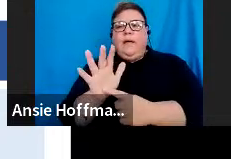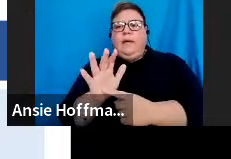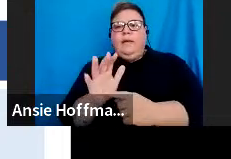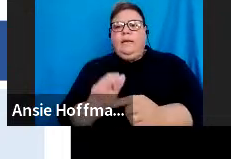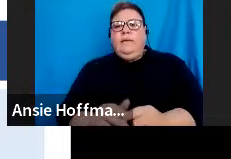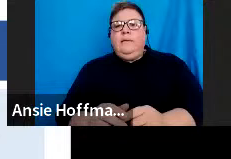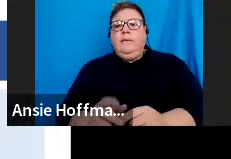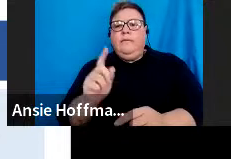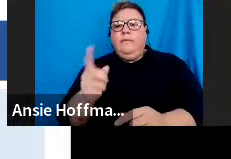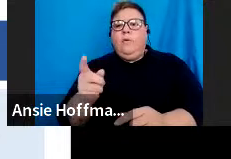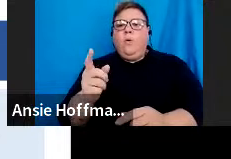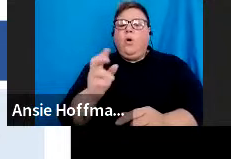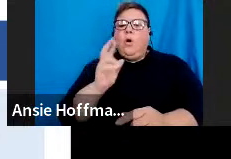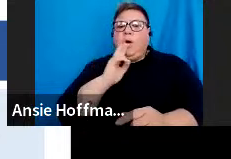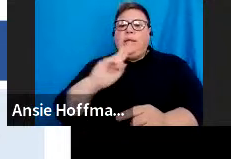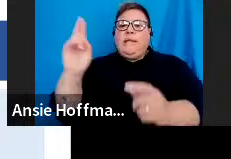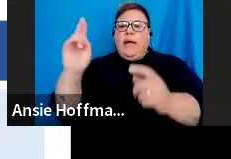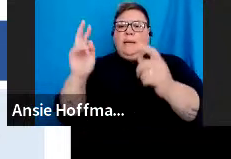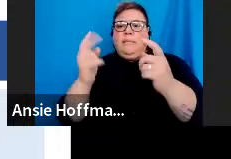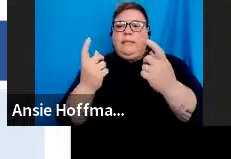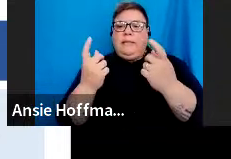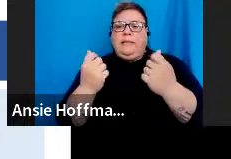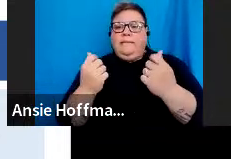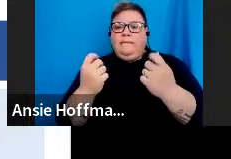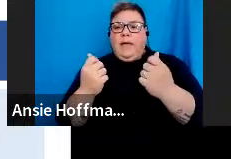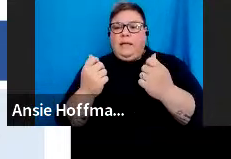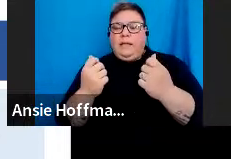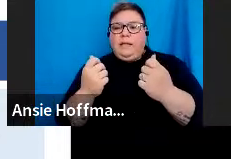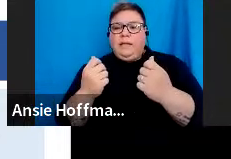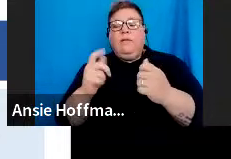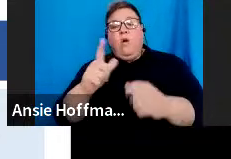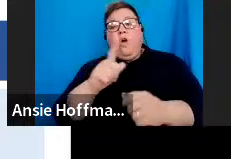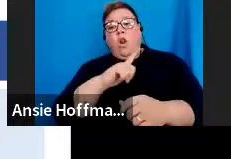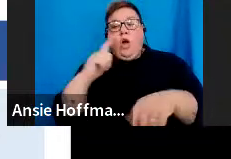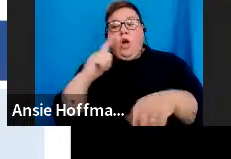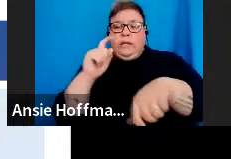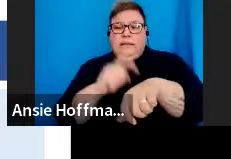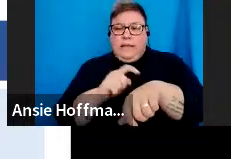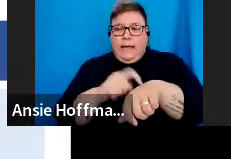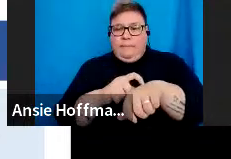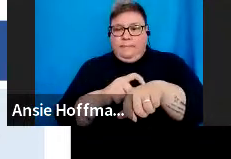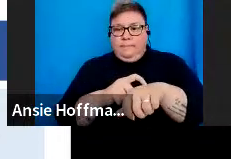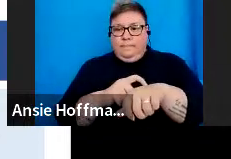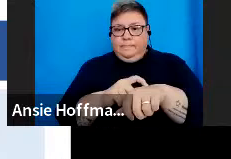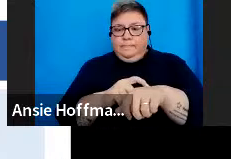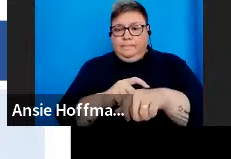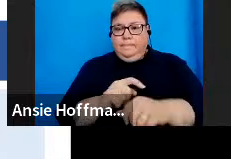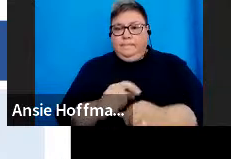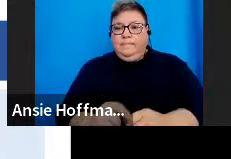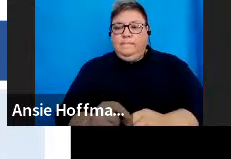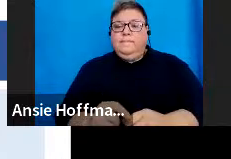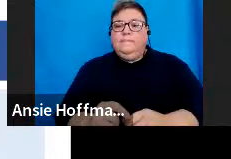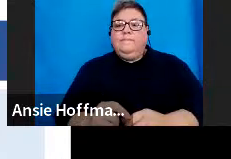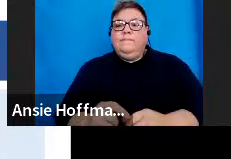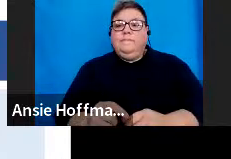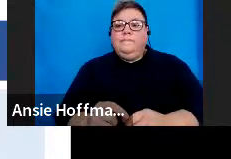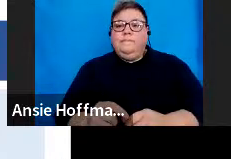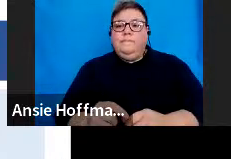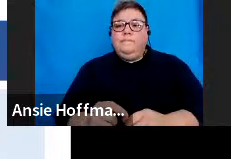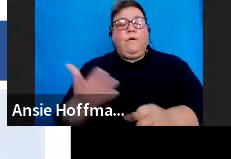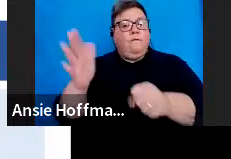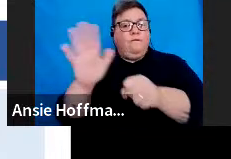the retirement fund or a long-term insurer whether the tax rates result result from an initial full run,